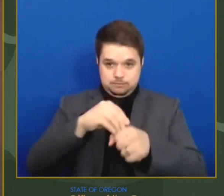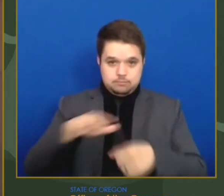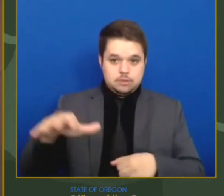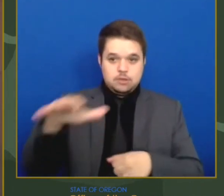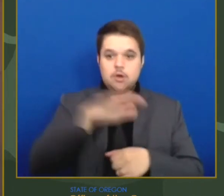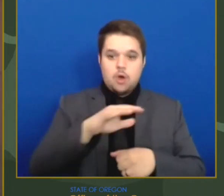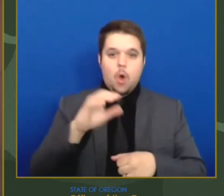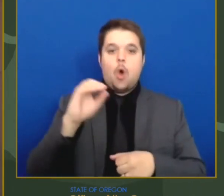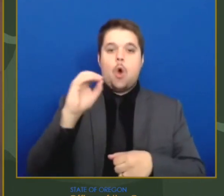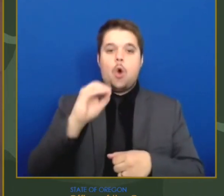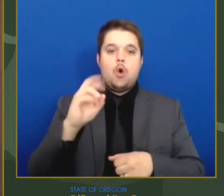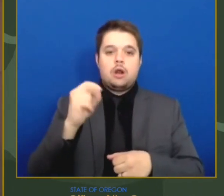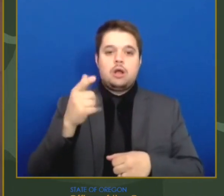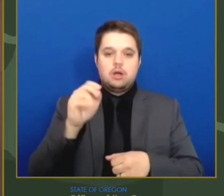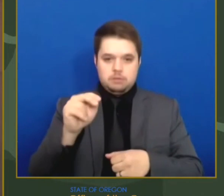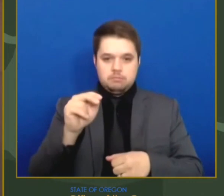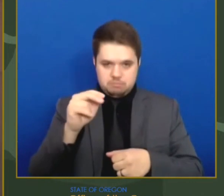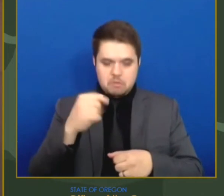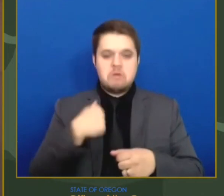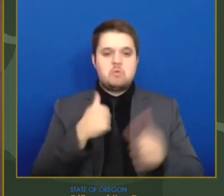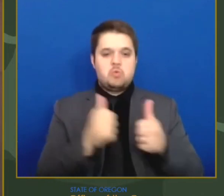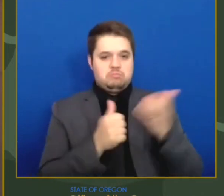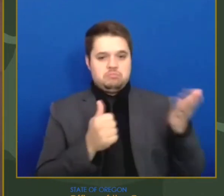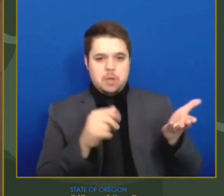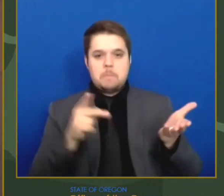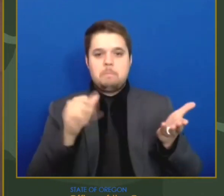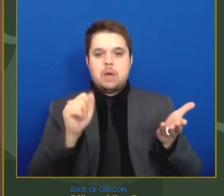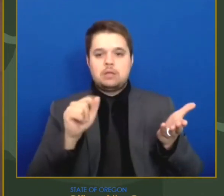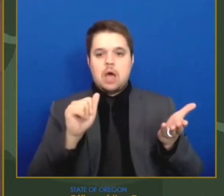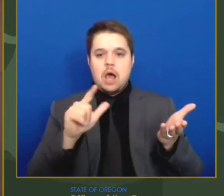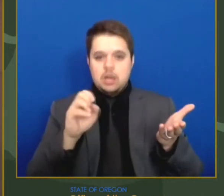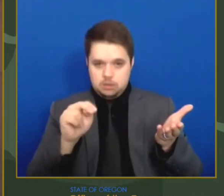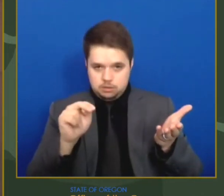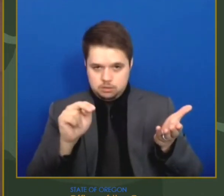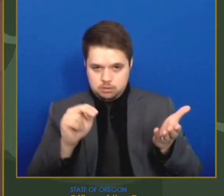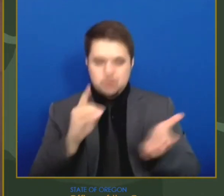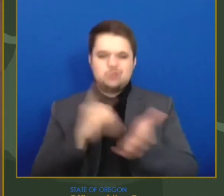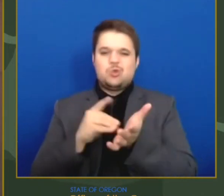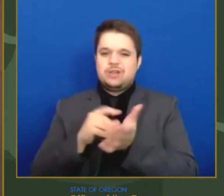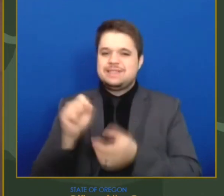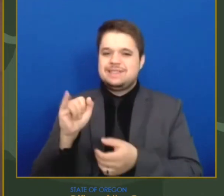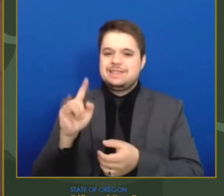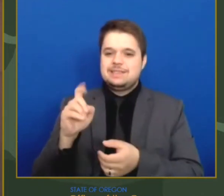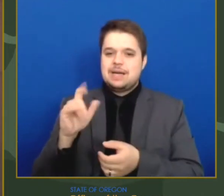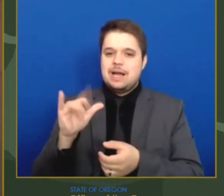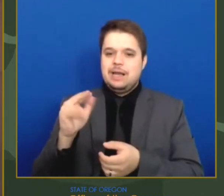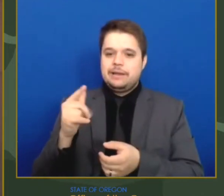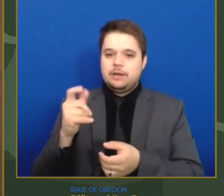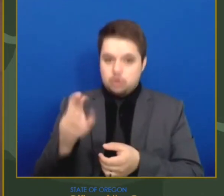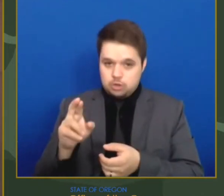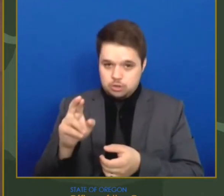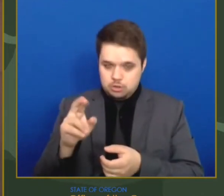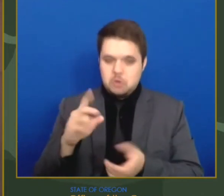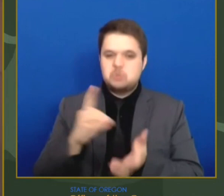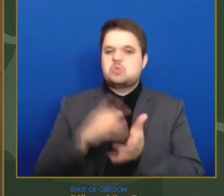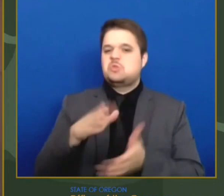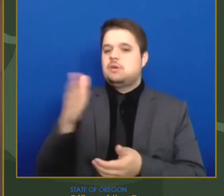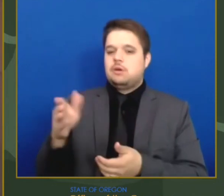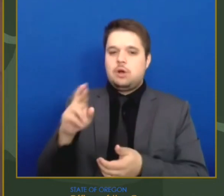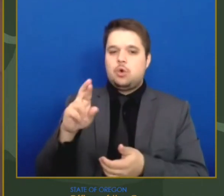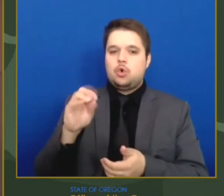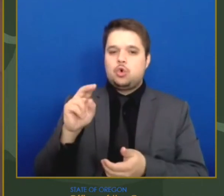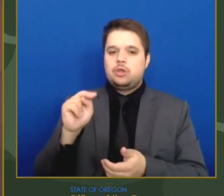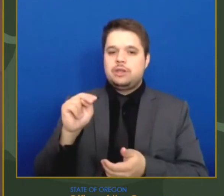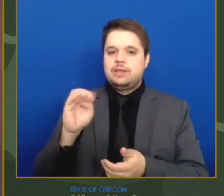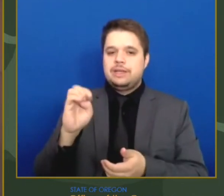Dr. Dean Seidlinger, state epidemiologist, Dr. Renee Edwards, Chief Medical Officer for Oregon Health